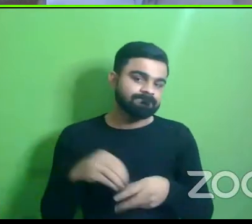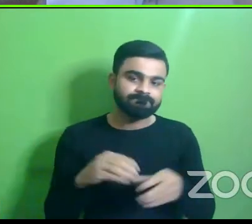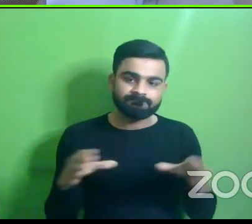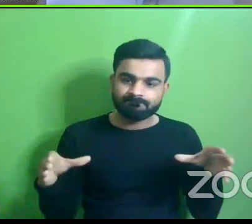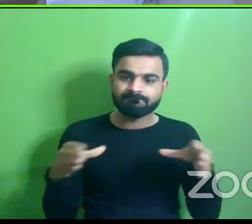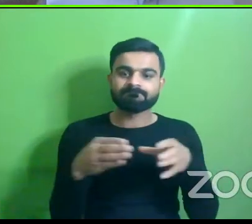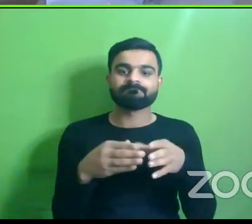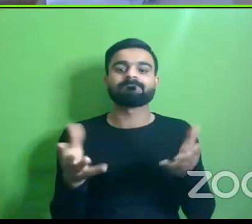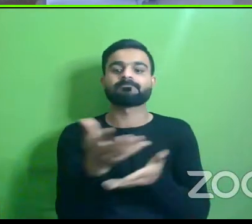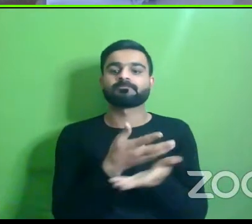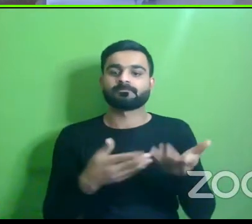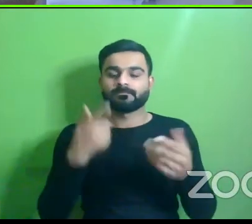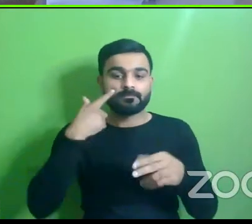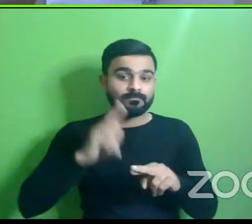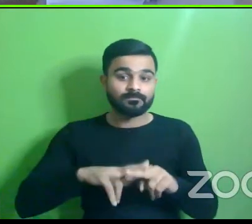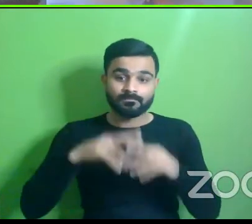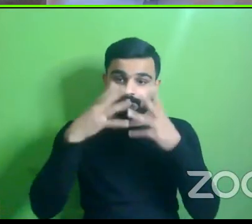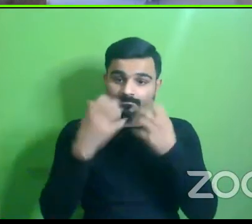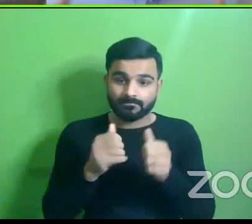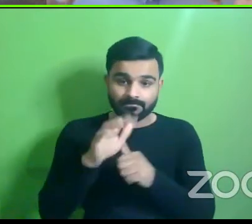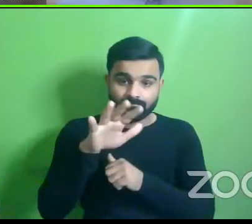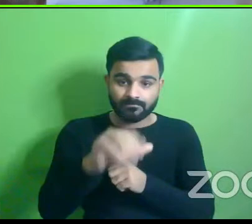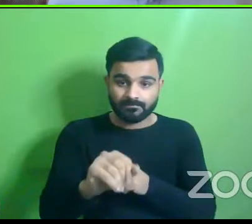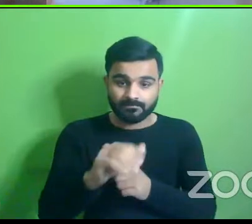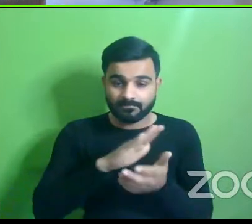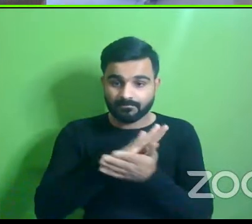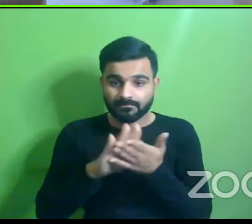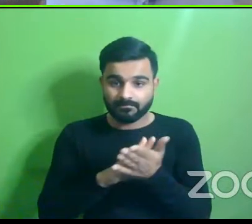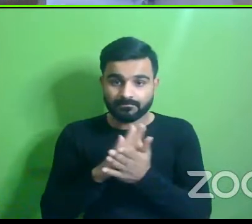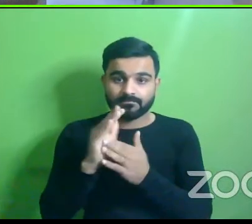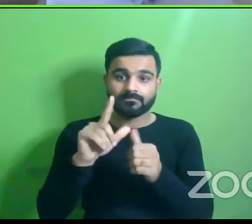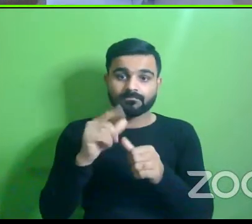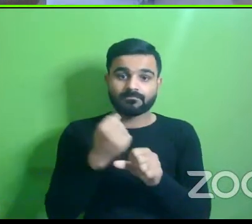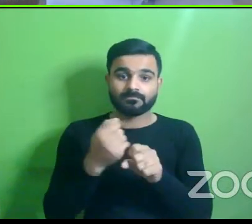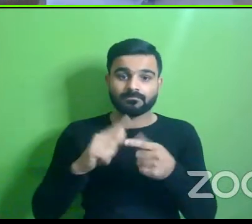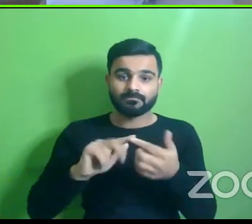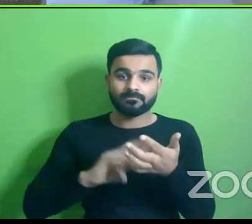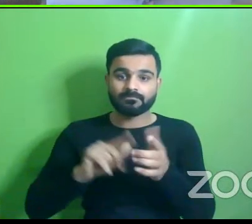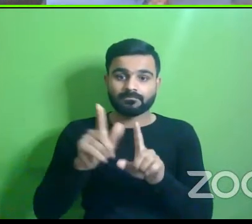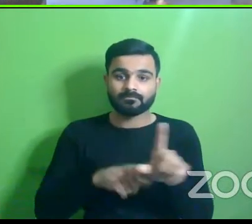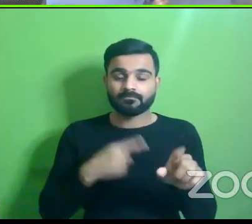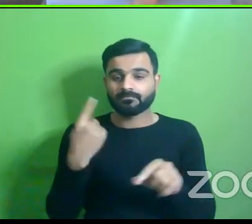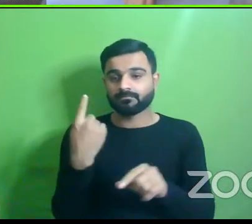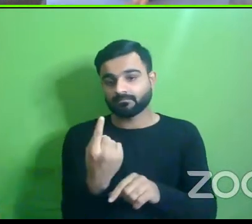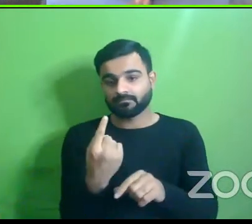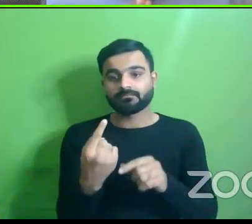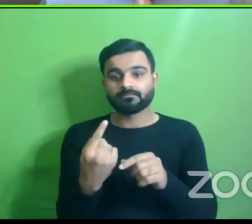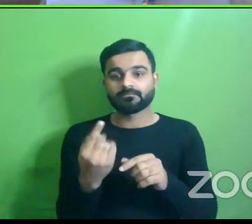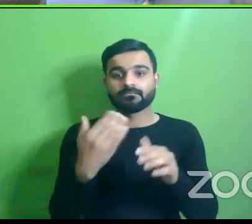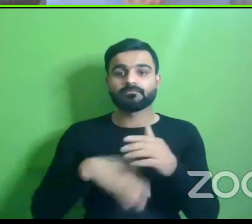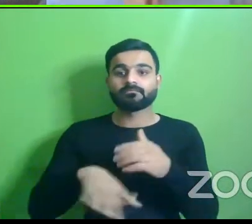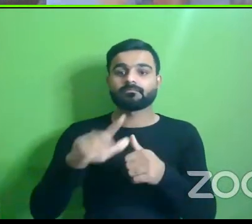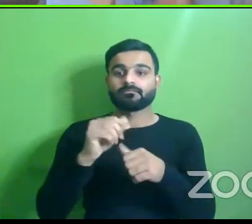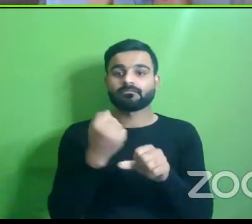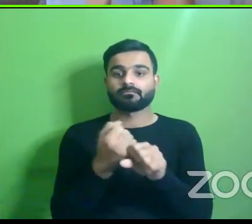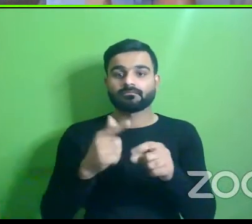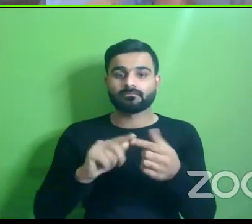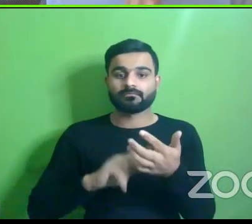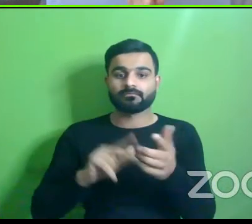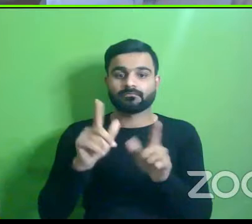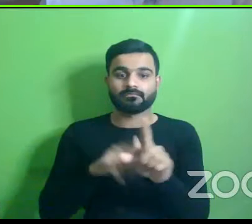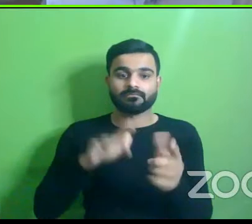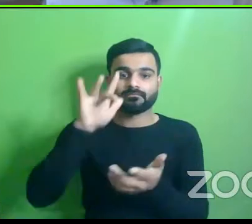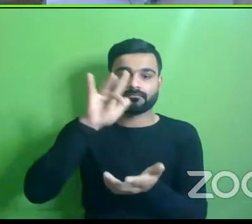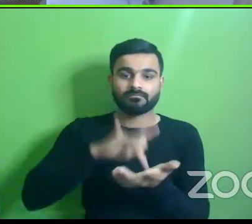that um if you want to be accessible you don't have to go to 10 agencies but it is all under one one agency where um